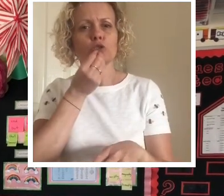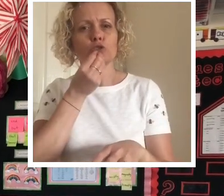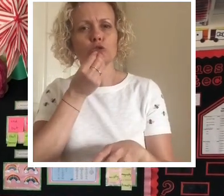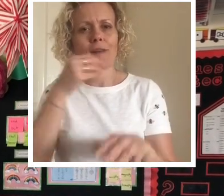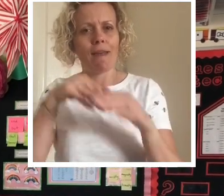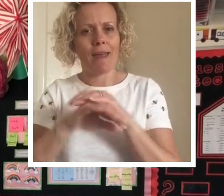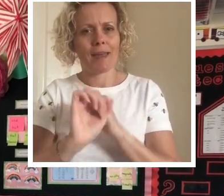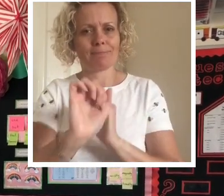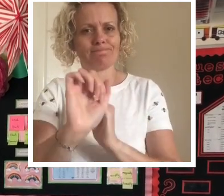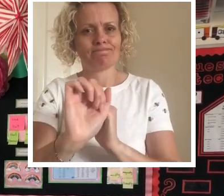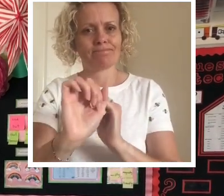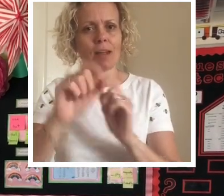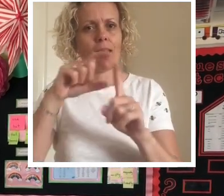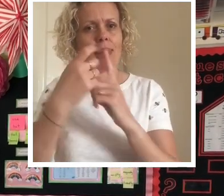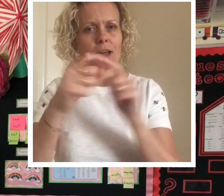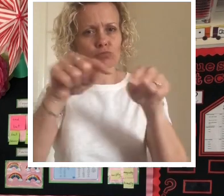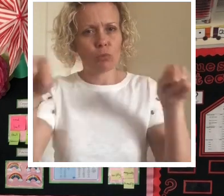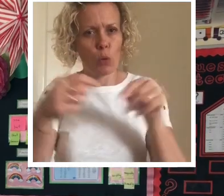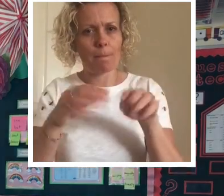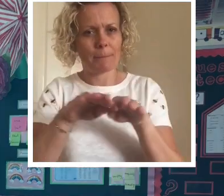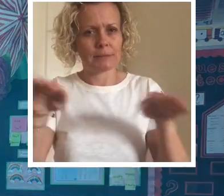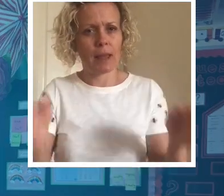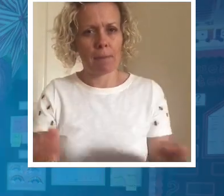their lunch here in the classroom at their desk.